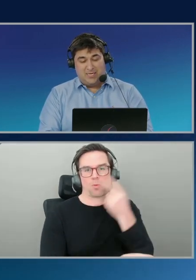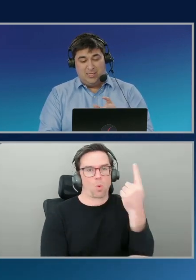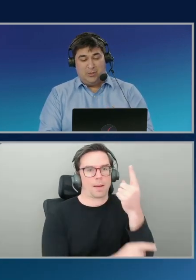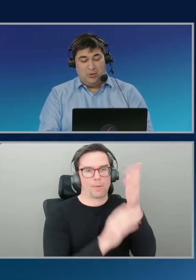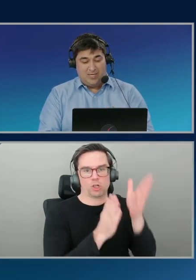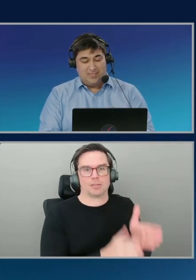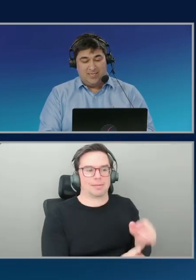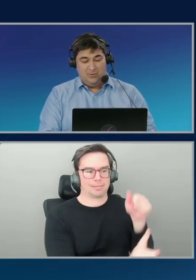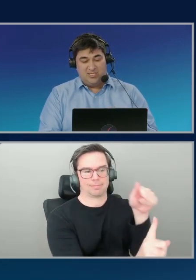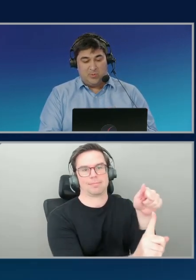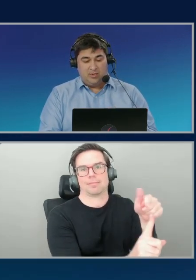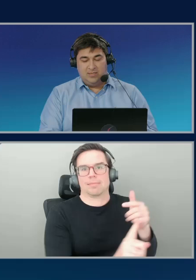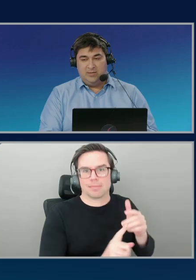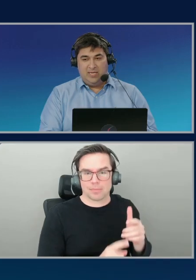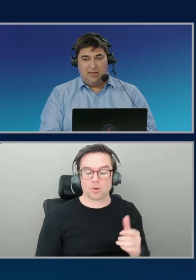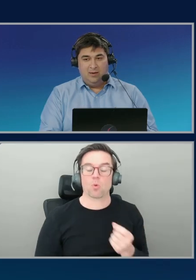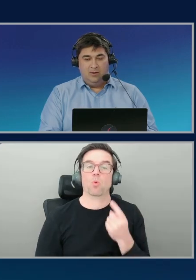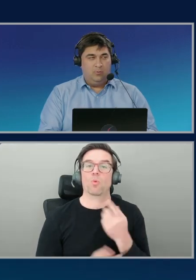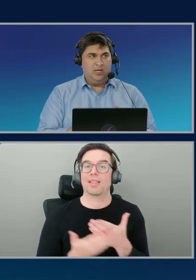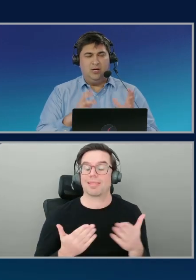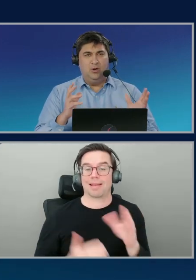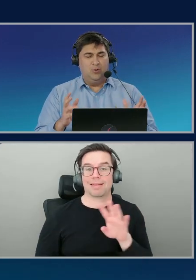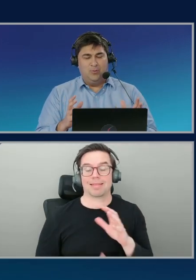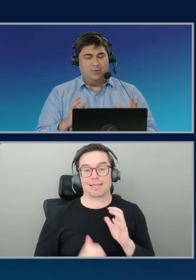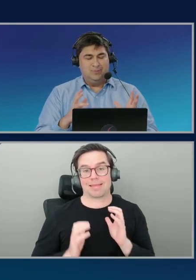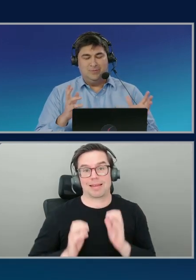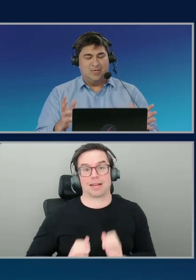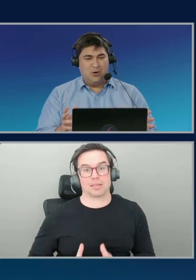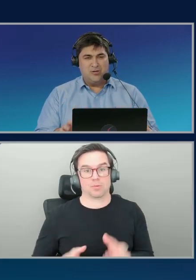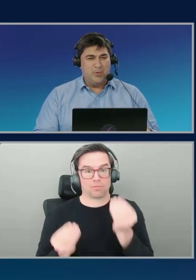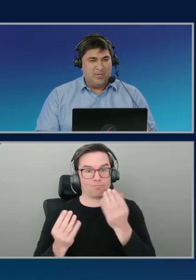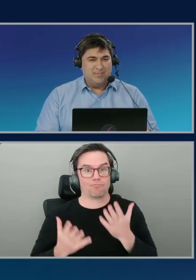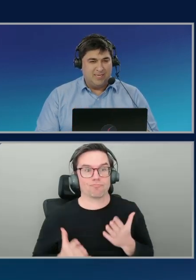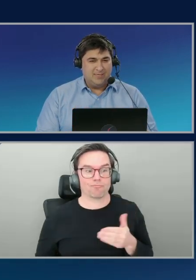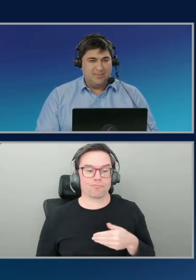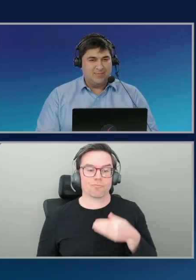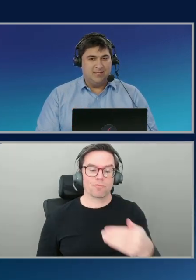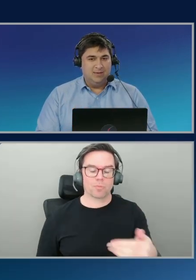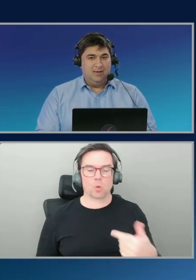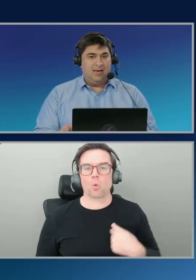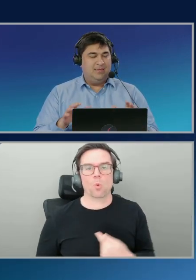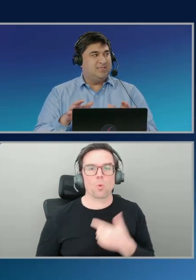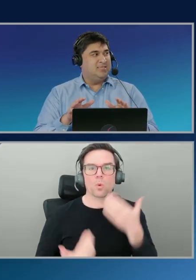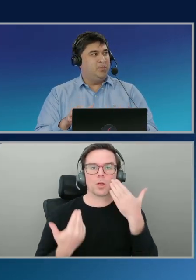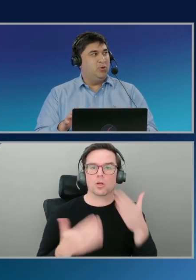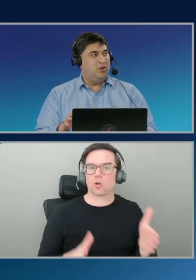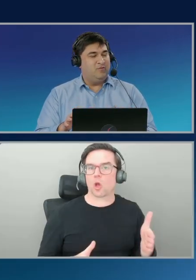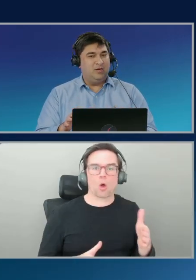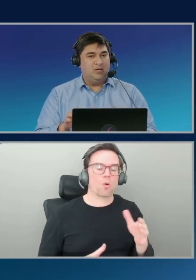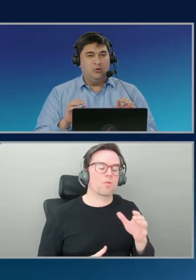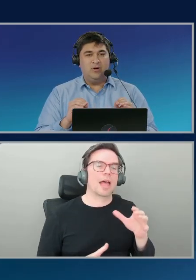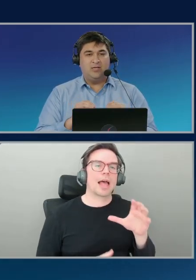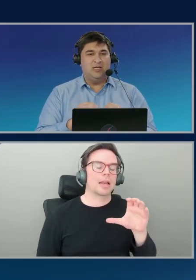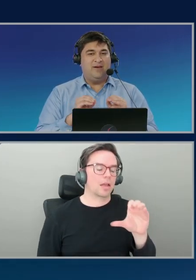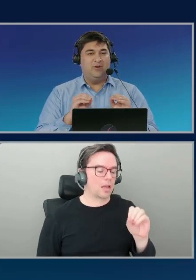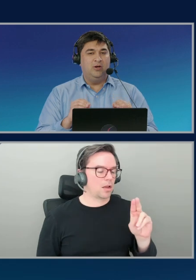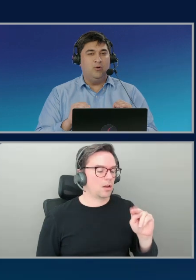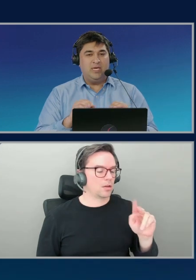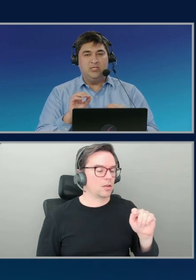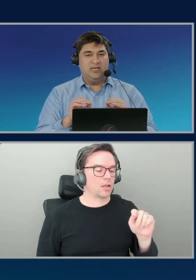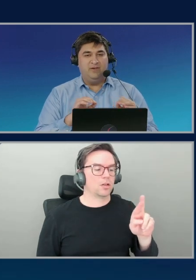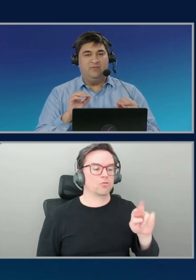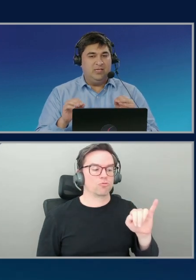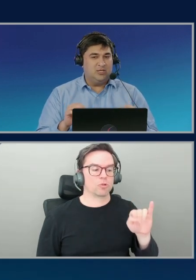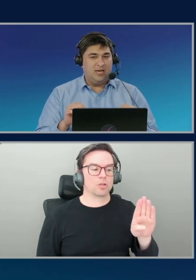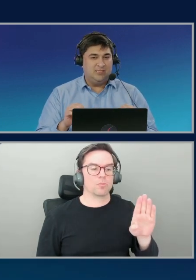of customers actually told us is they use this product and they were like, we didn't know that contributor insights existed. And this is the beauty of it. You don't actually have to